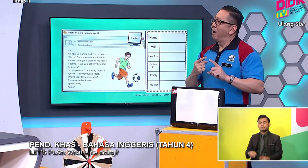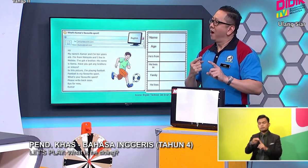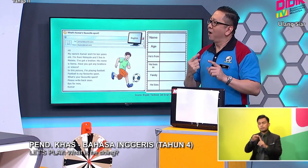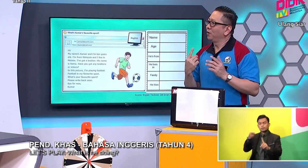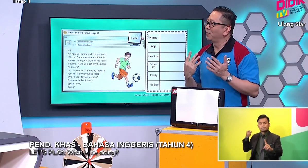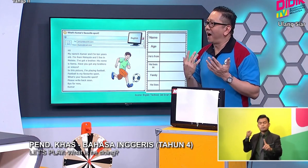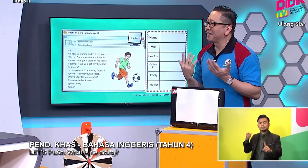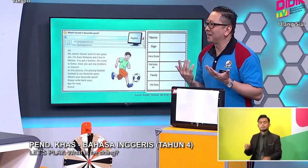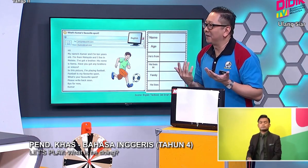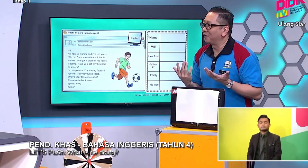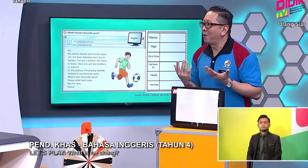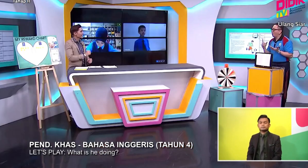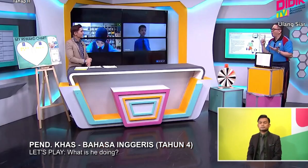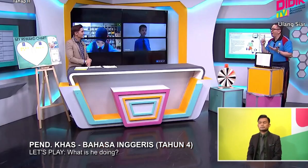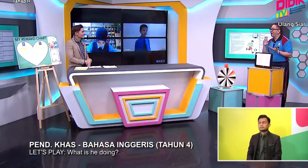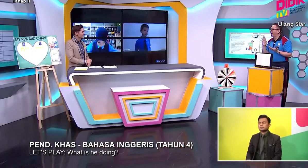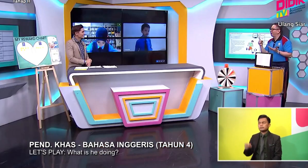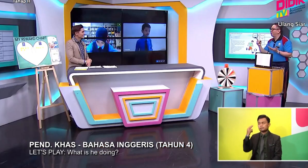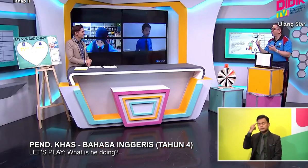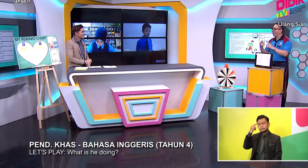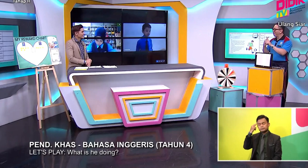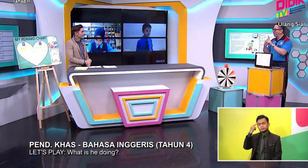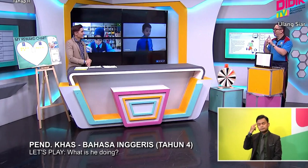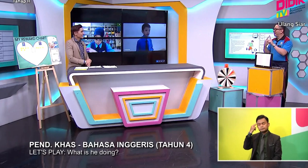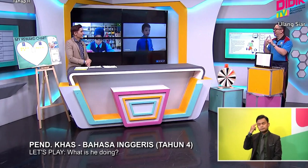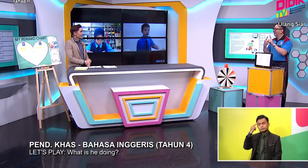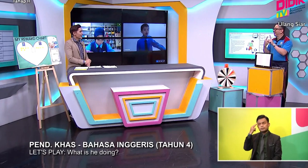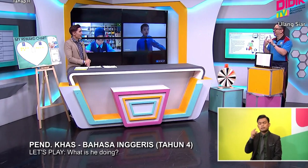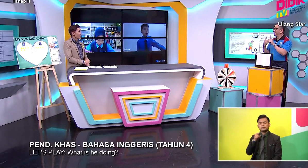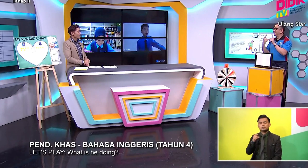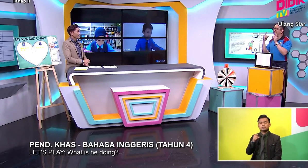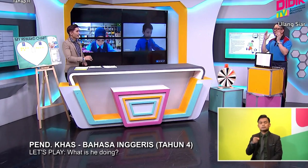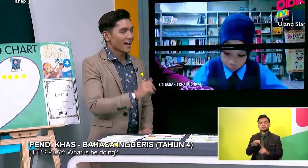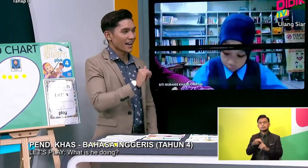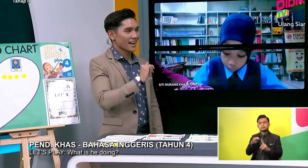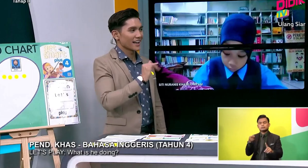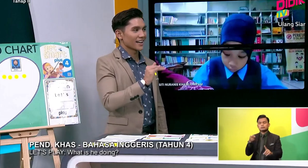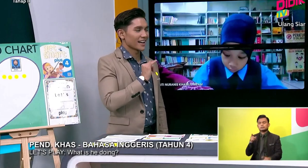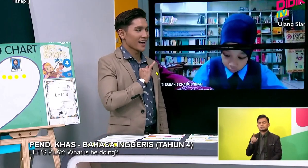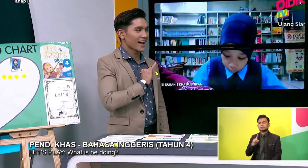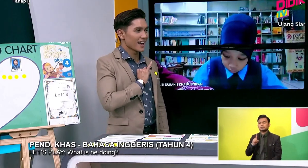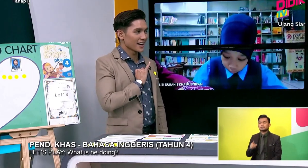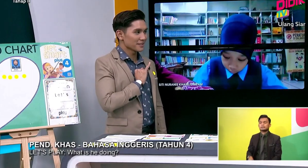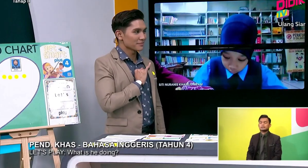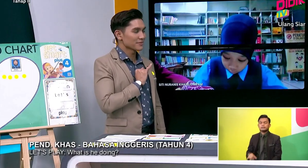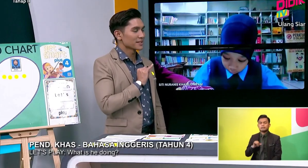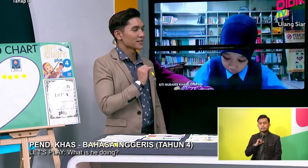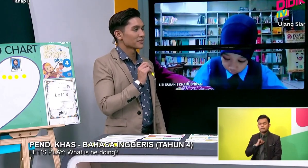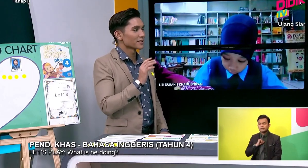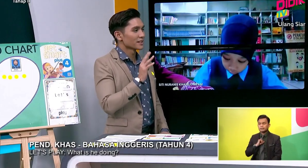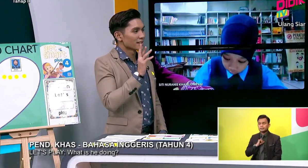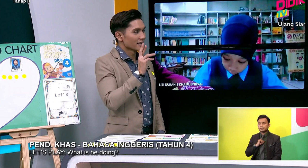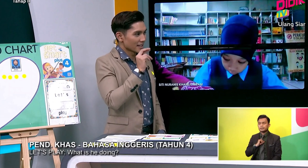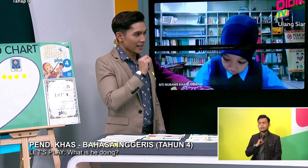I Want To Ask Hanif Yes Where Are You From I From Malaysia I I